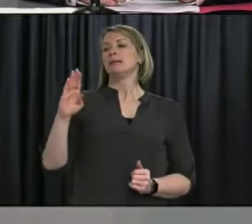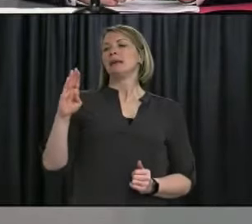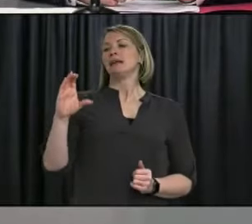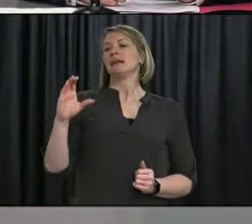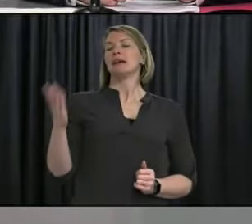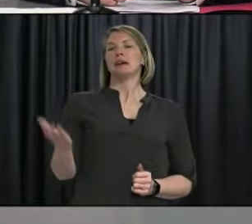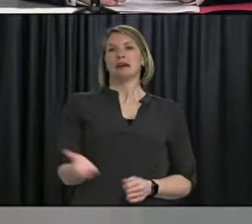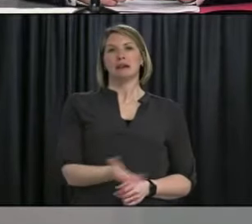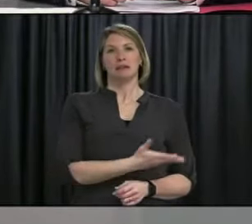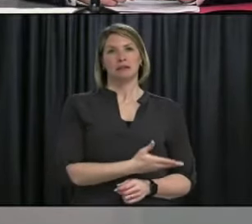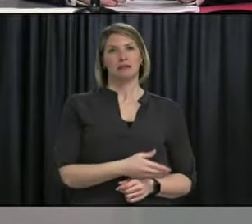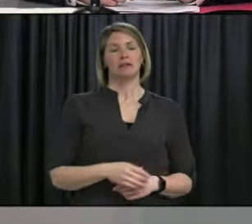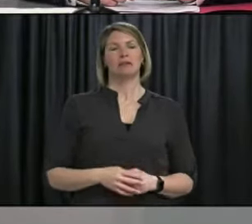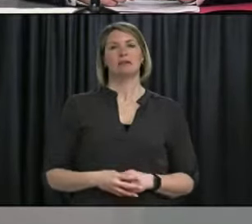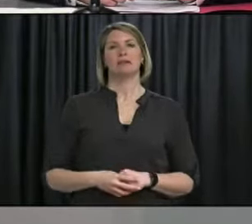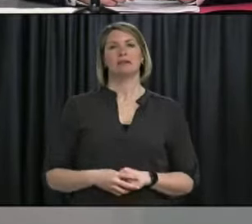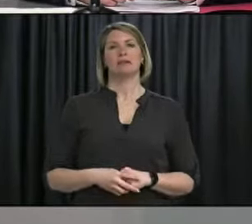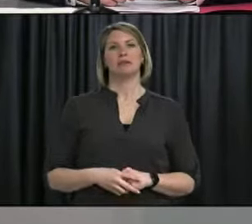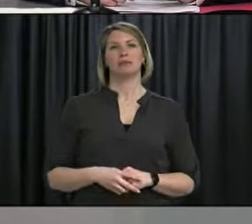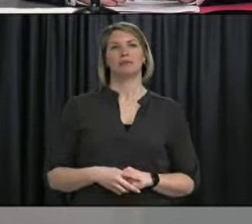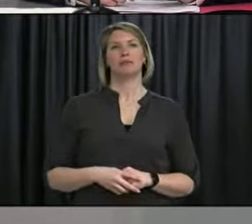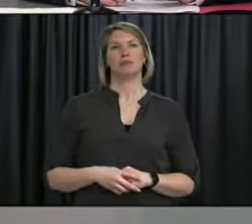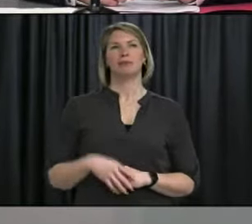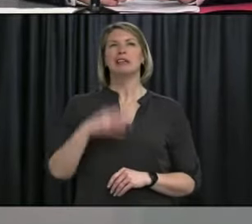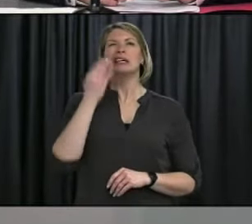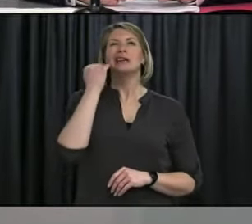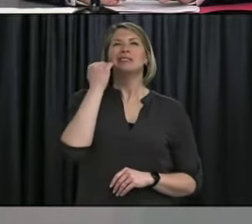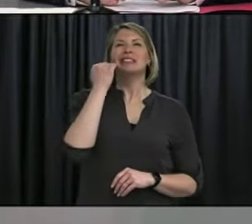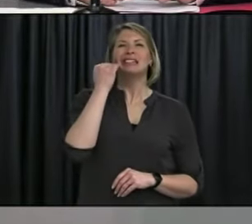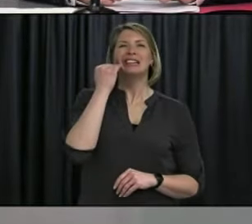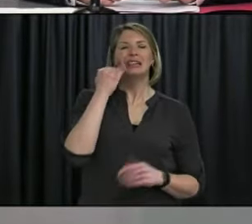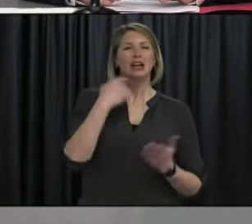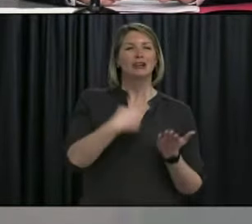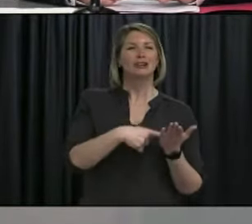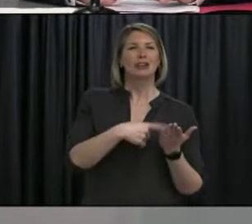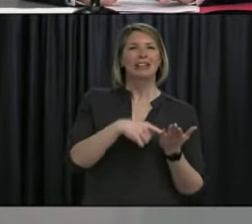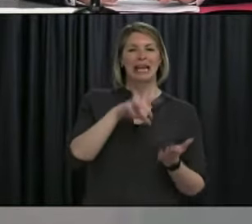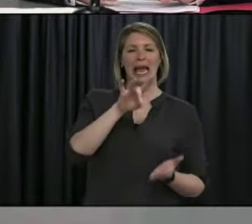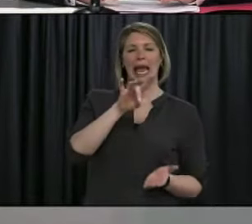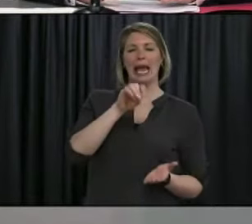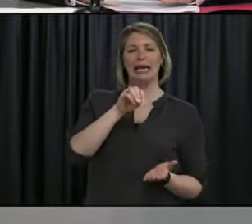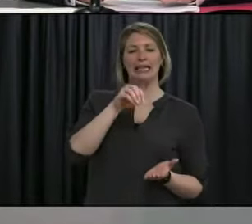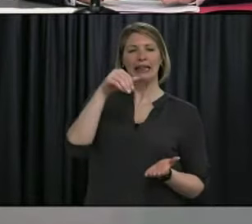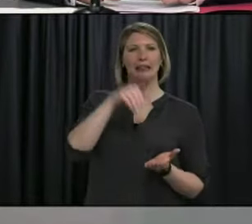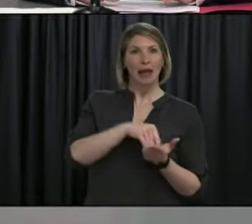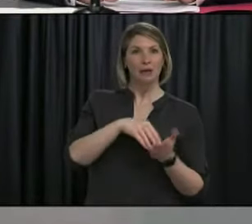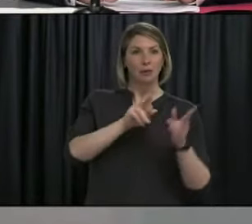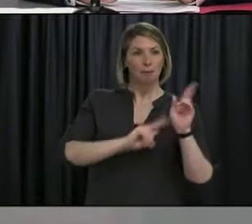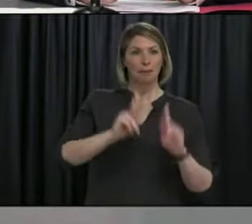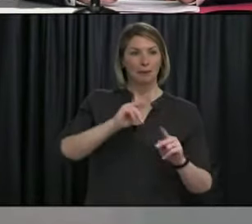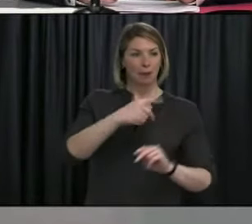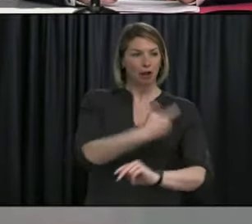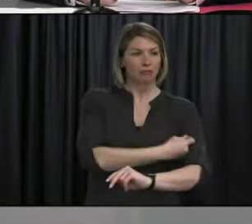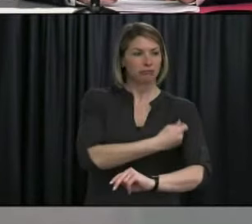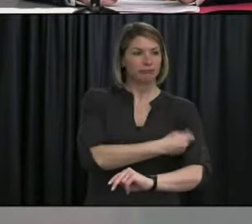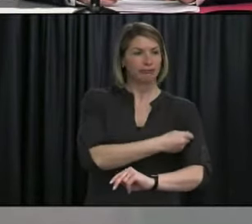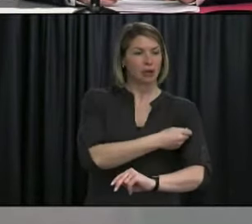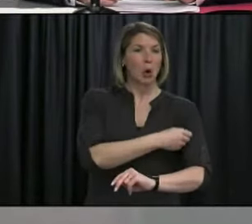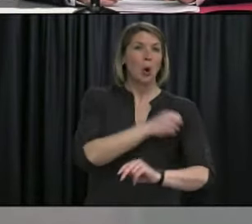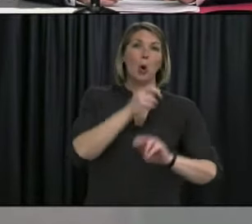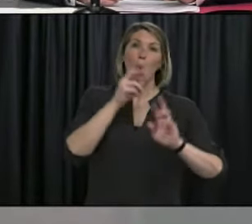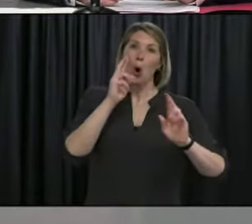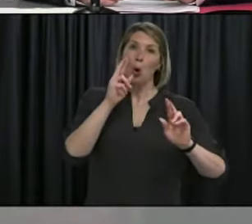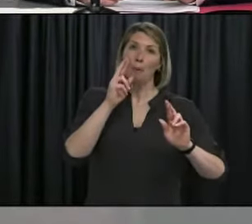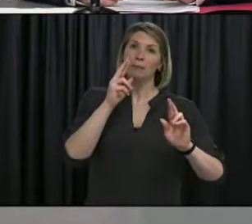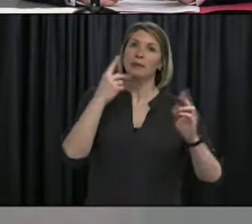Minister, I want to just ask about, uh, the 80,000 threshold. originally you were saying that by the end of March, we were expecting to administer 80